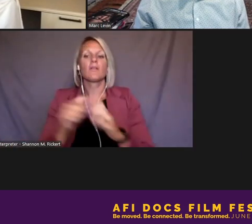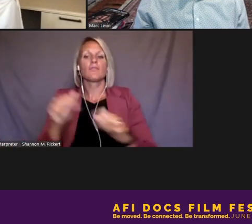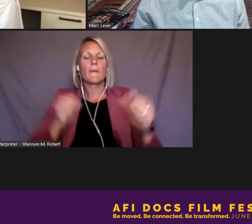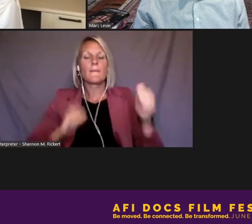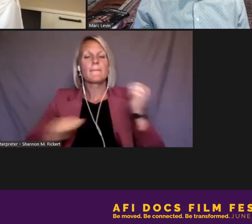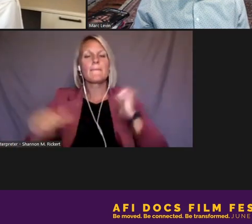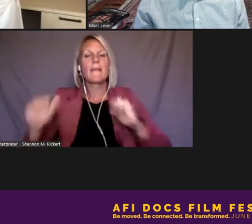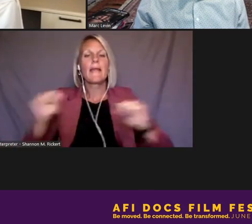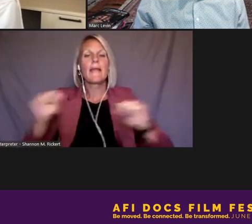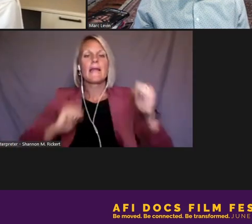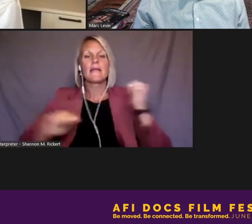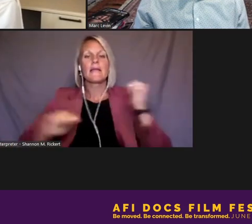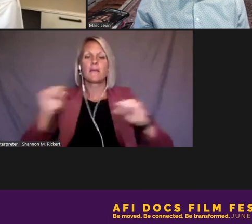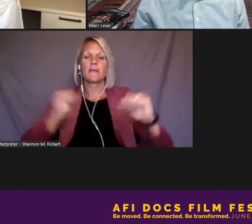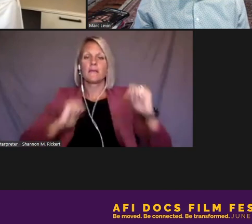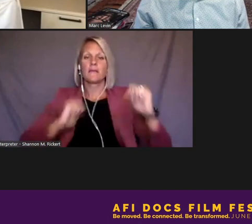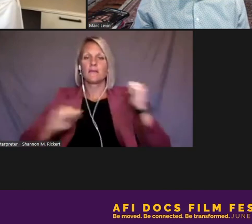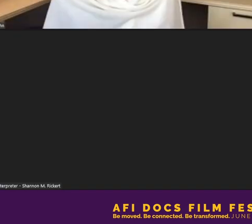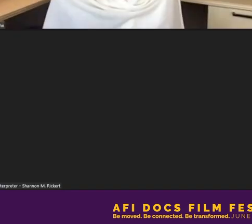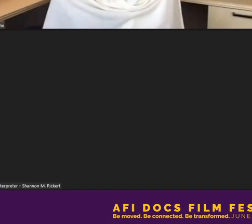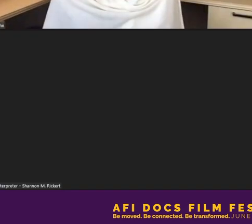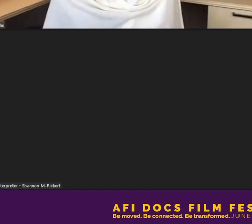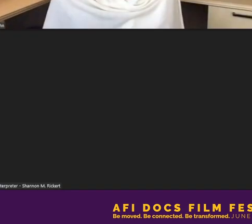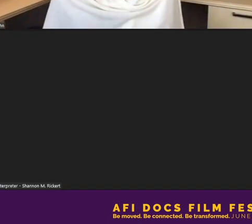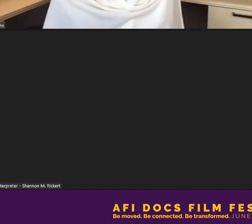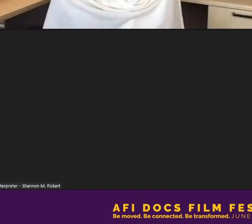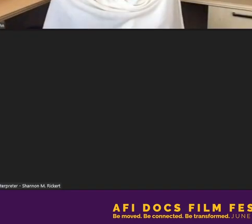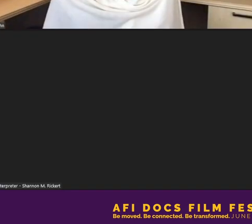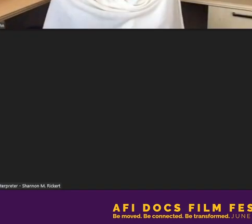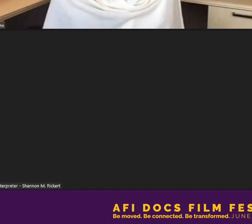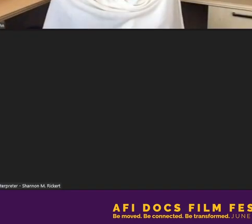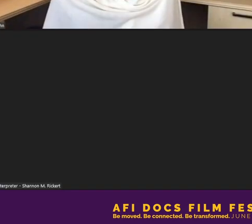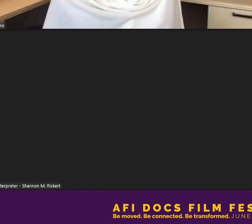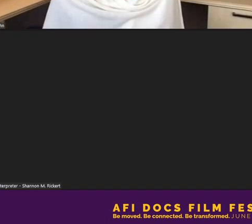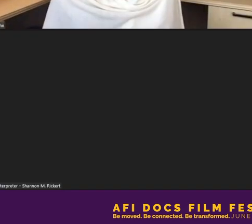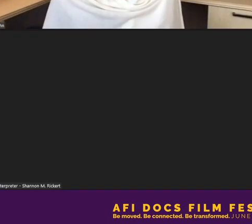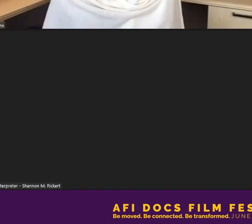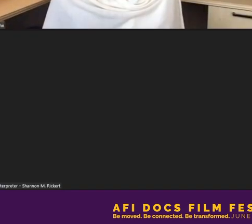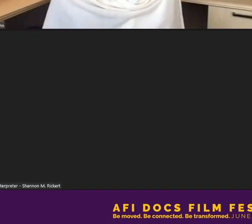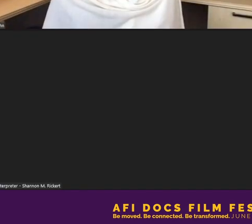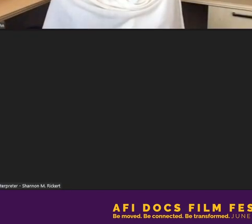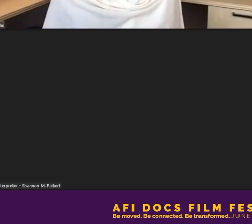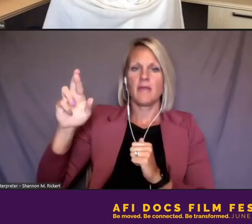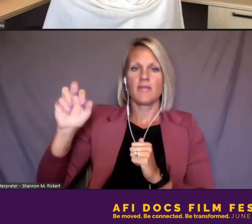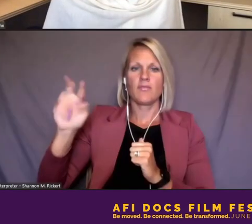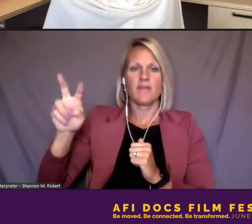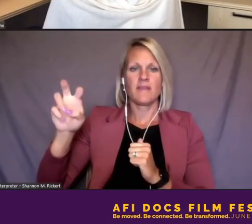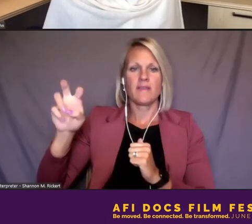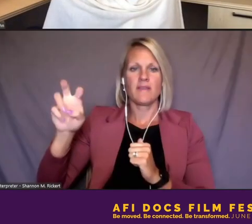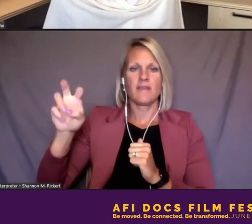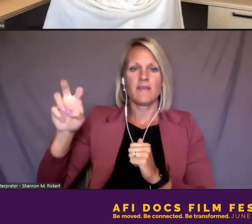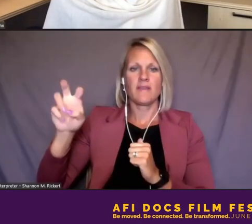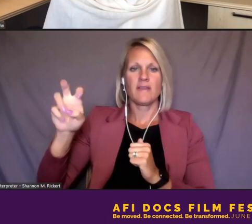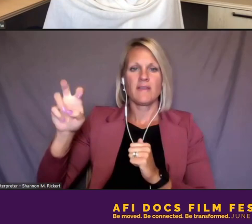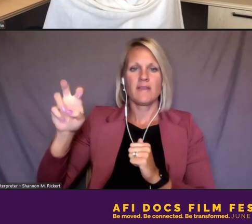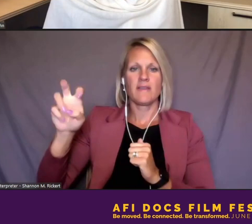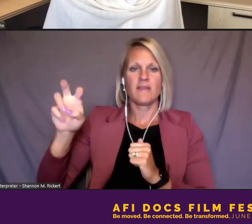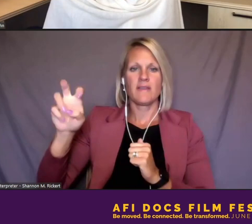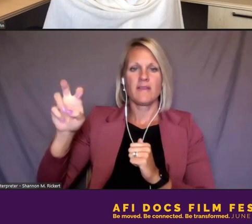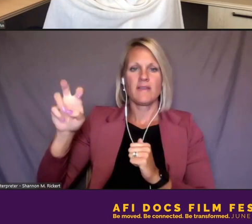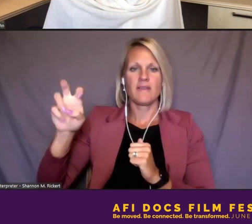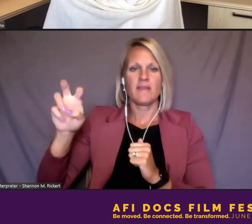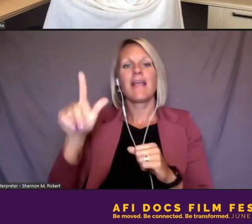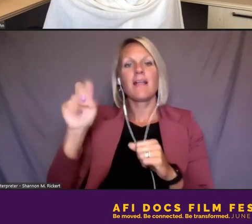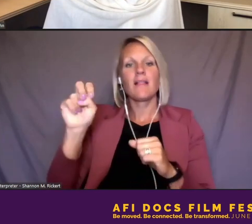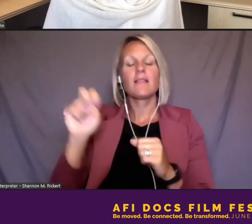And so, Dale, I'd love for you to just kind of, you know, jump in here and talk about what you're looking at, you know,